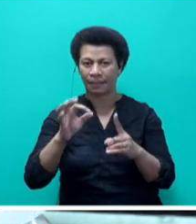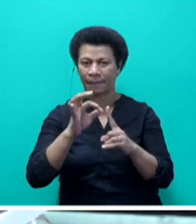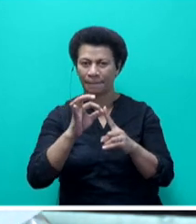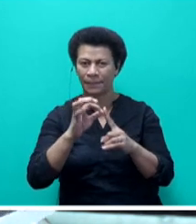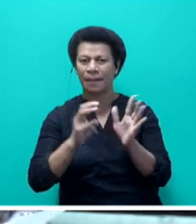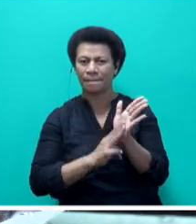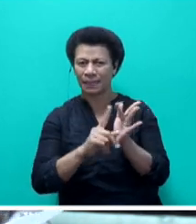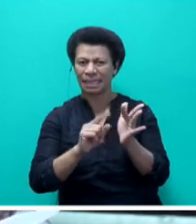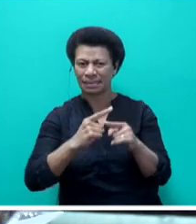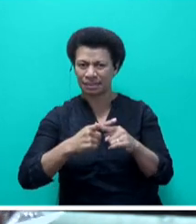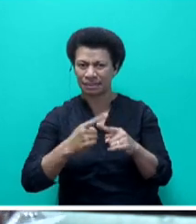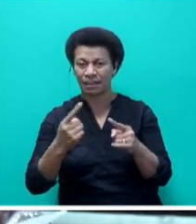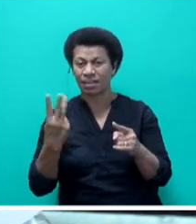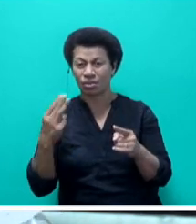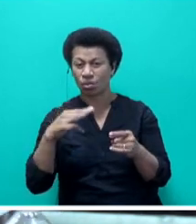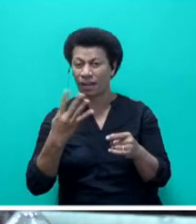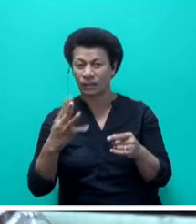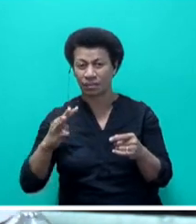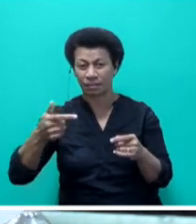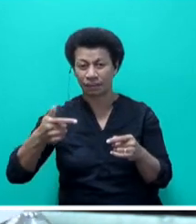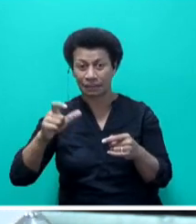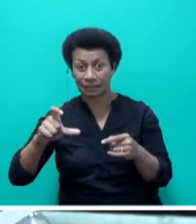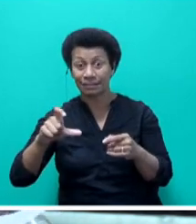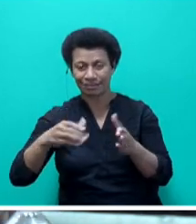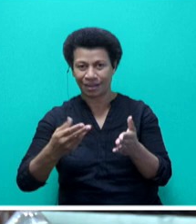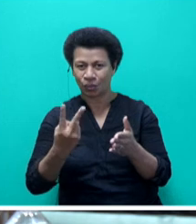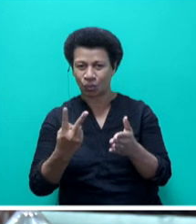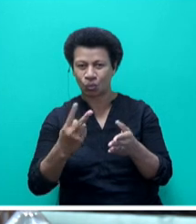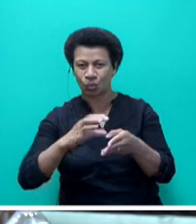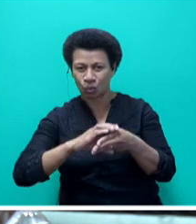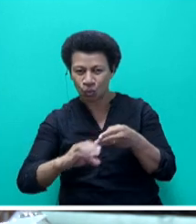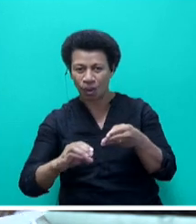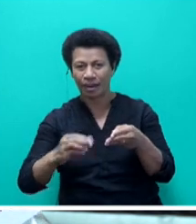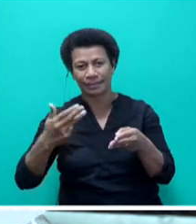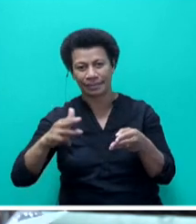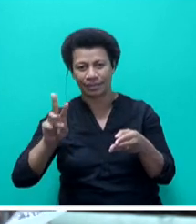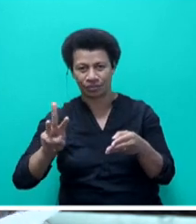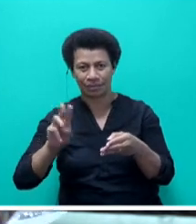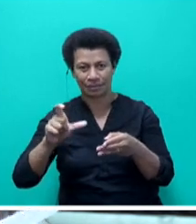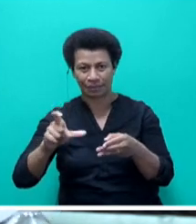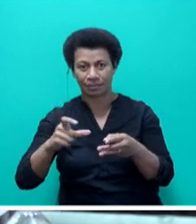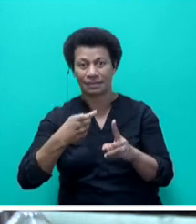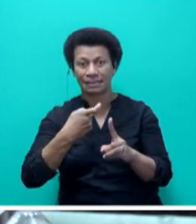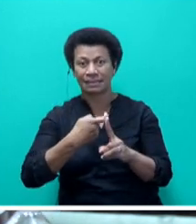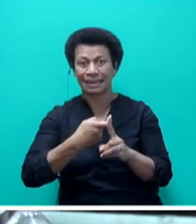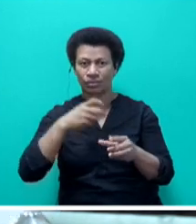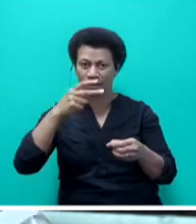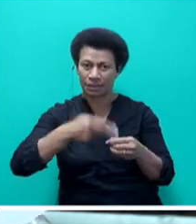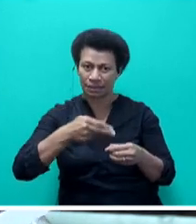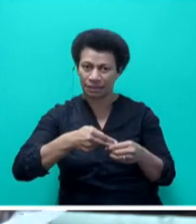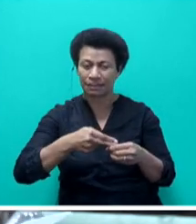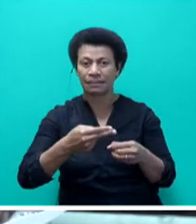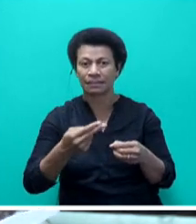currently $3.47. It will go down to $2.93 from Thursday. Kerosene is currently